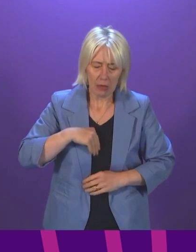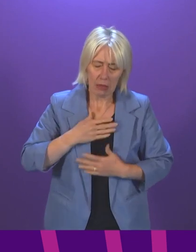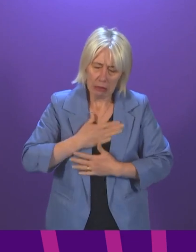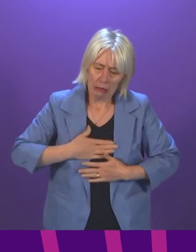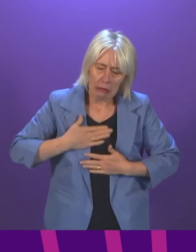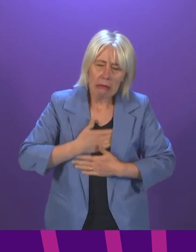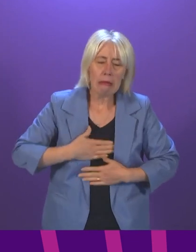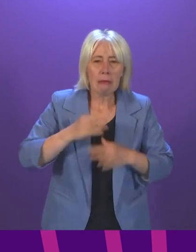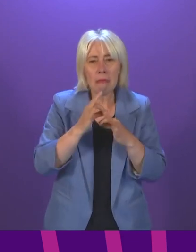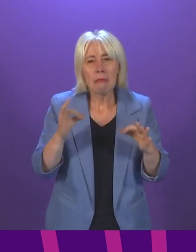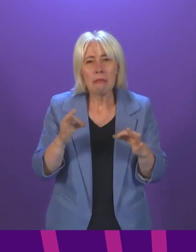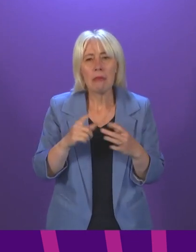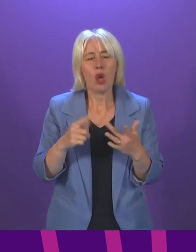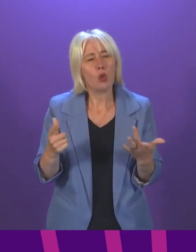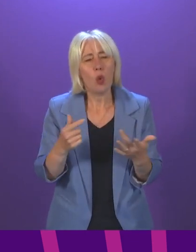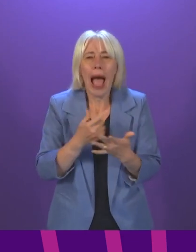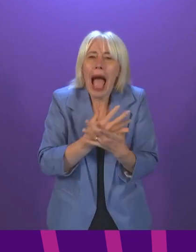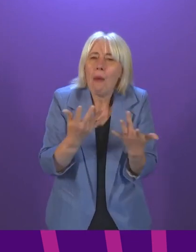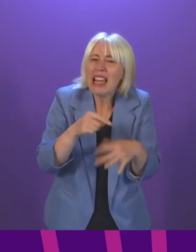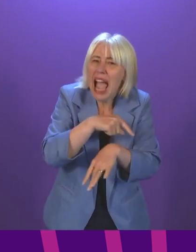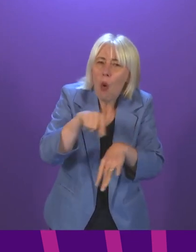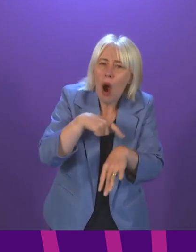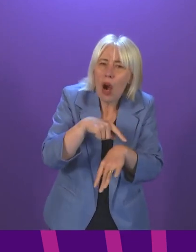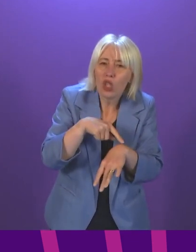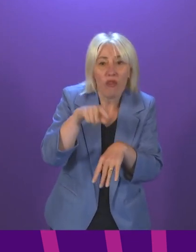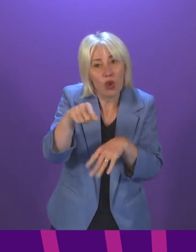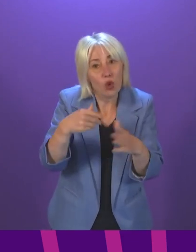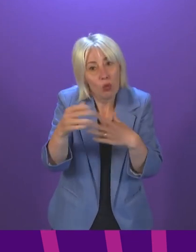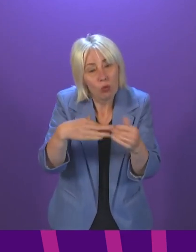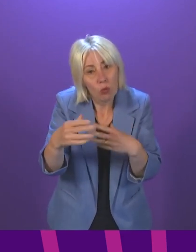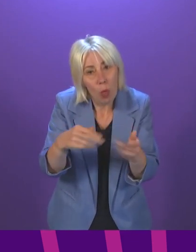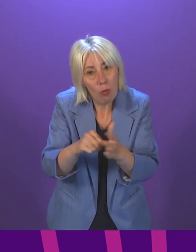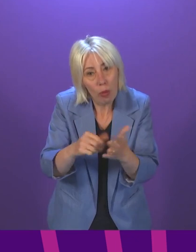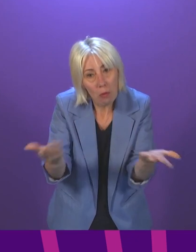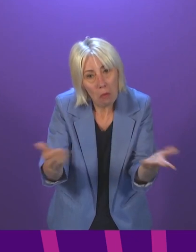So, First Minister, how many hours will it take for you to fix this? First Minister.